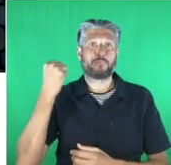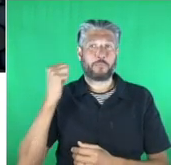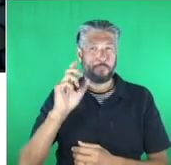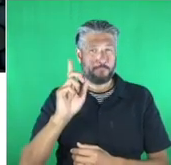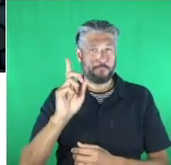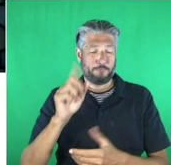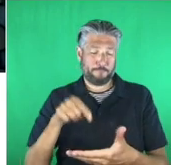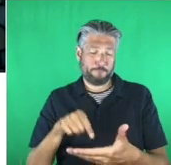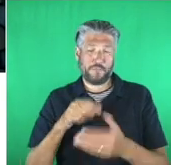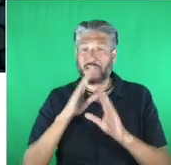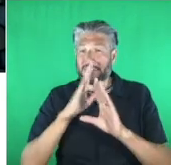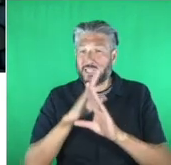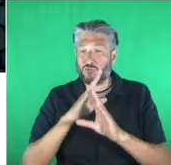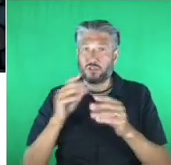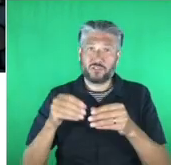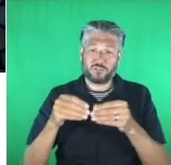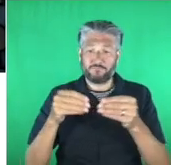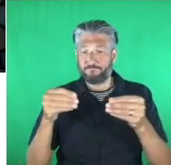envelope.